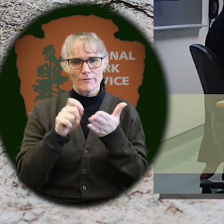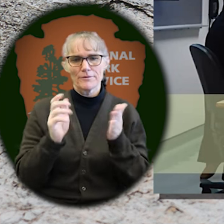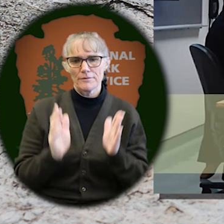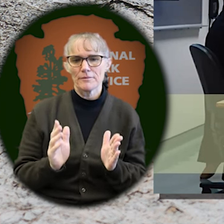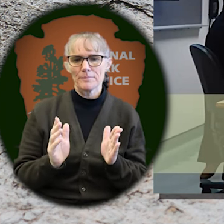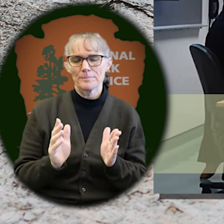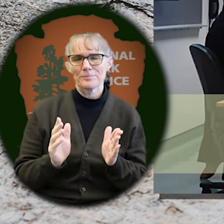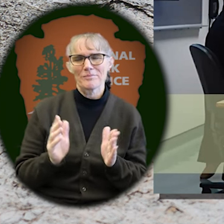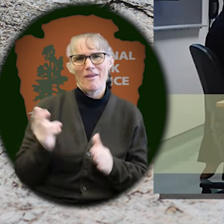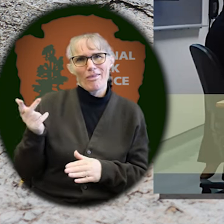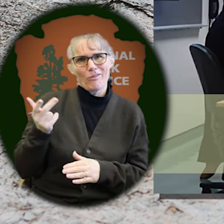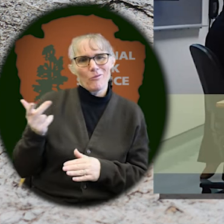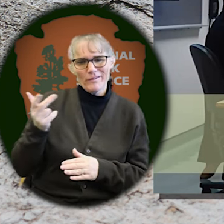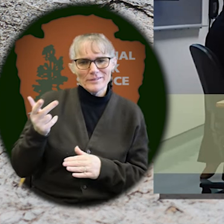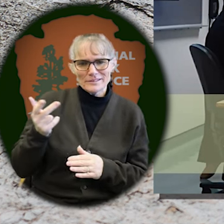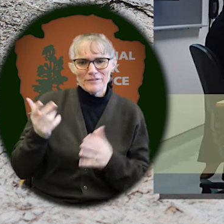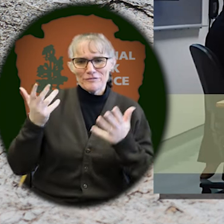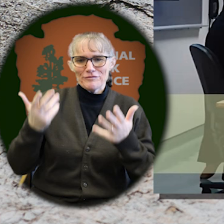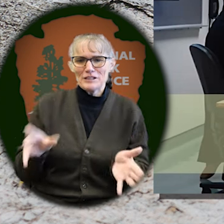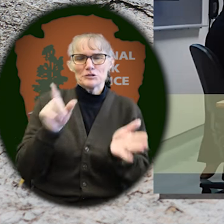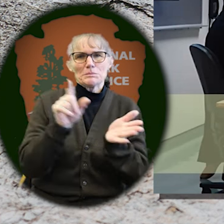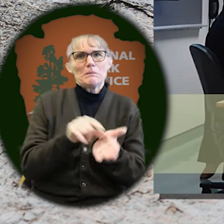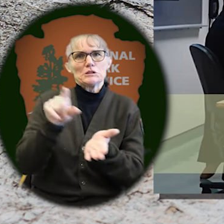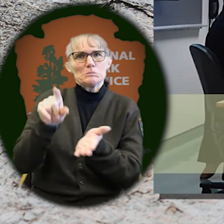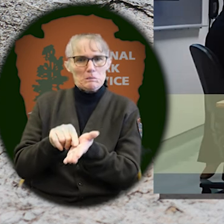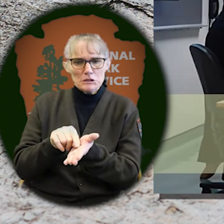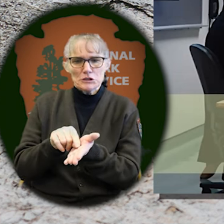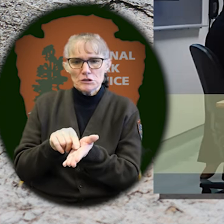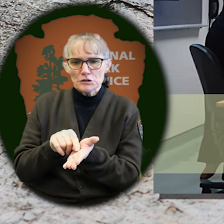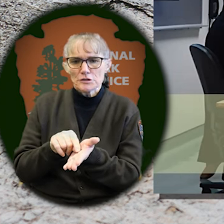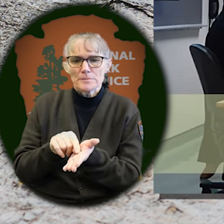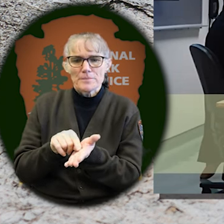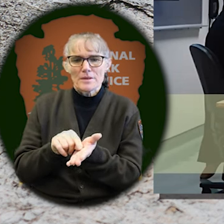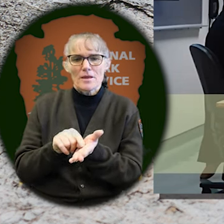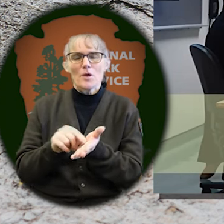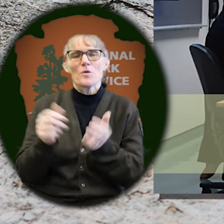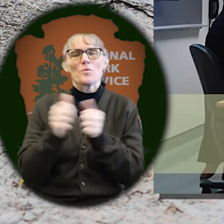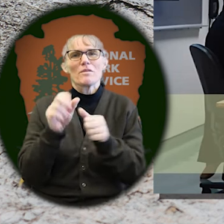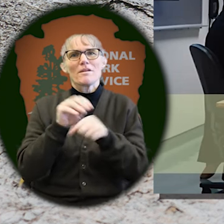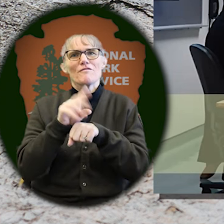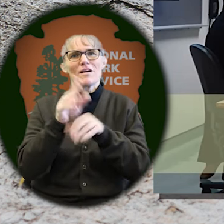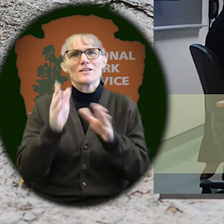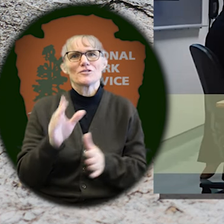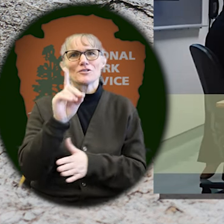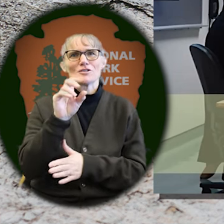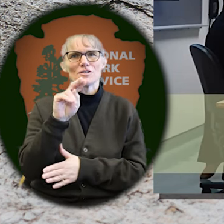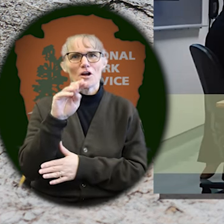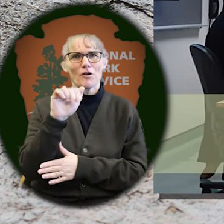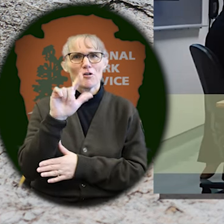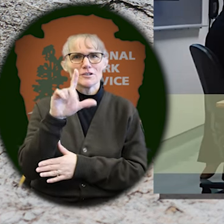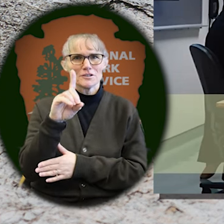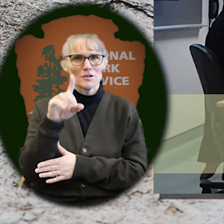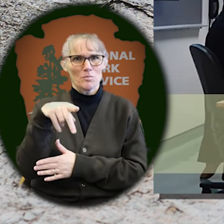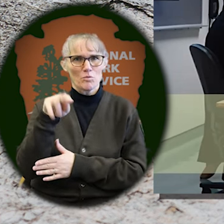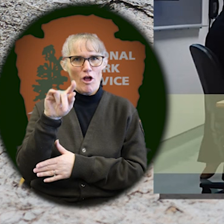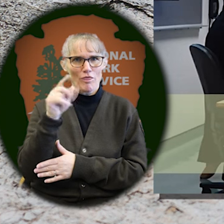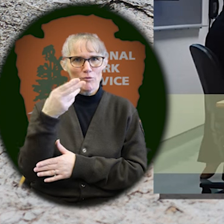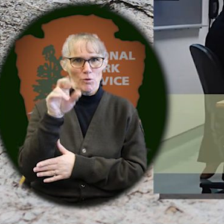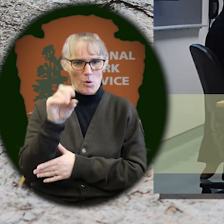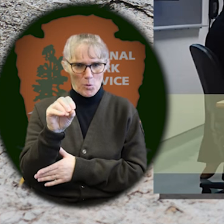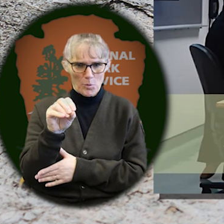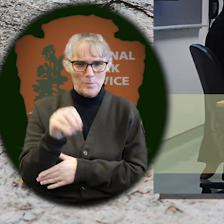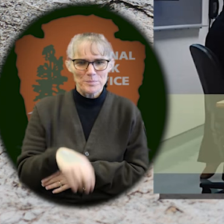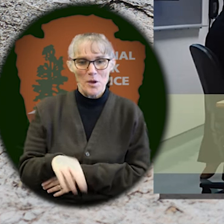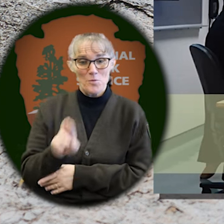where we've done several publications in the past with my advisor, Donald Prothrow. So here I am on